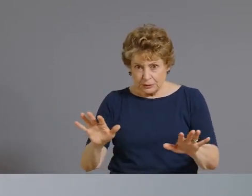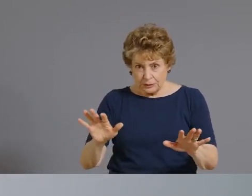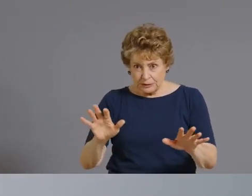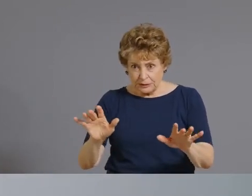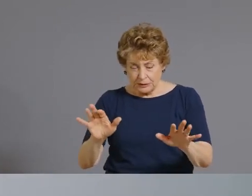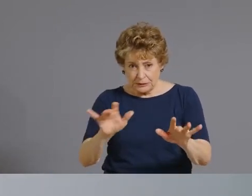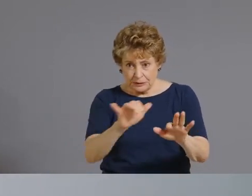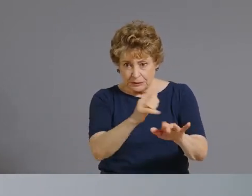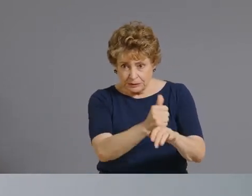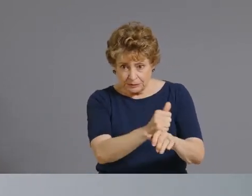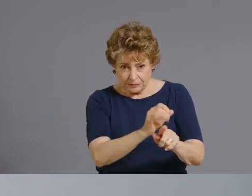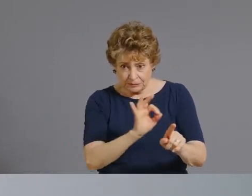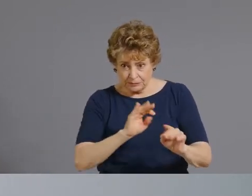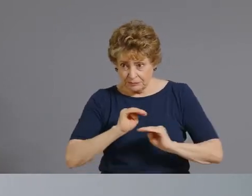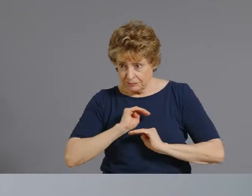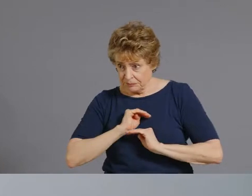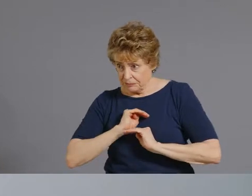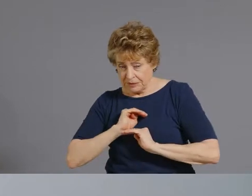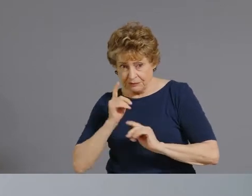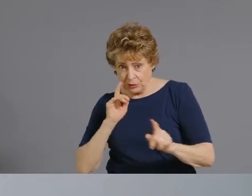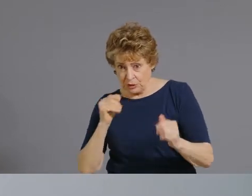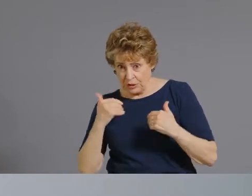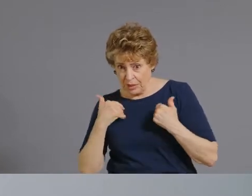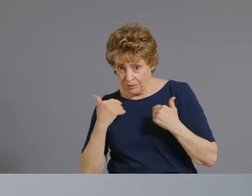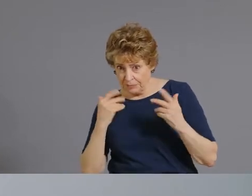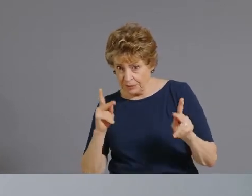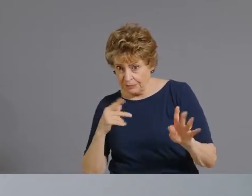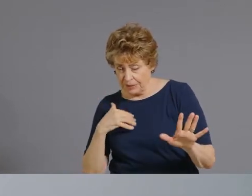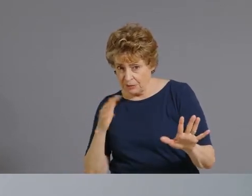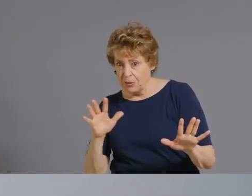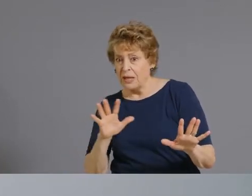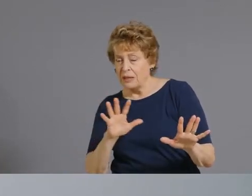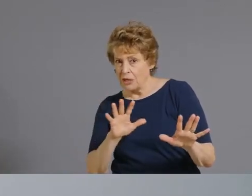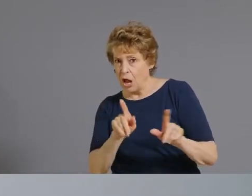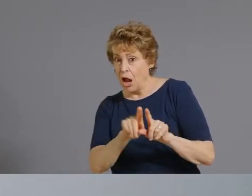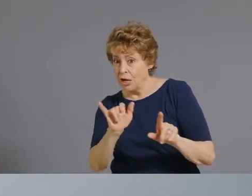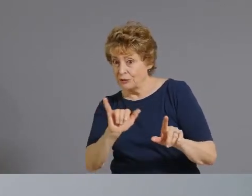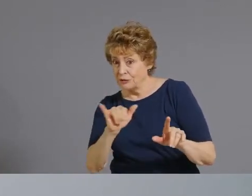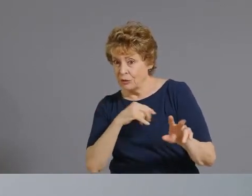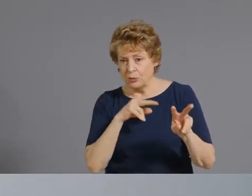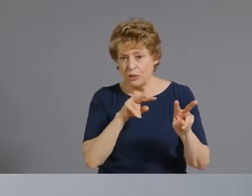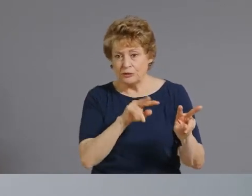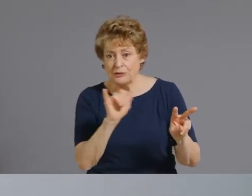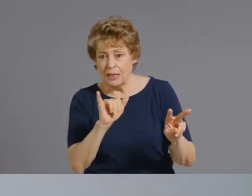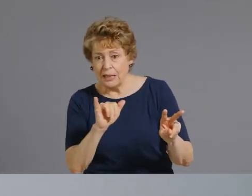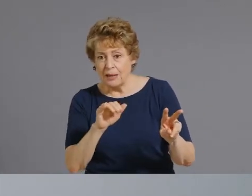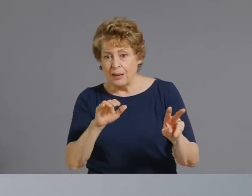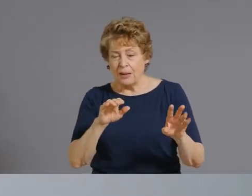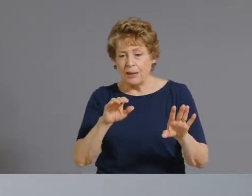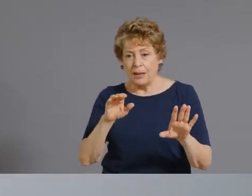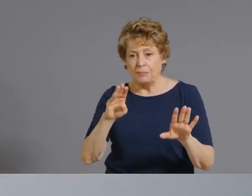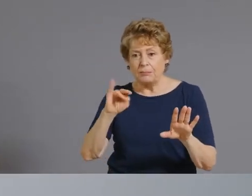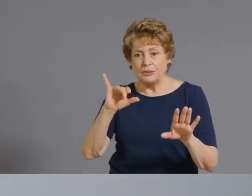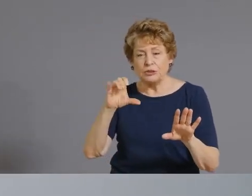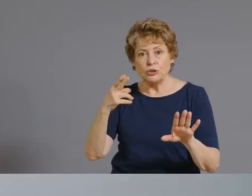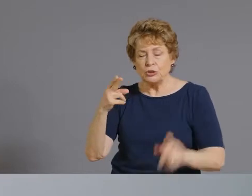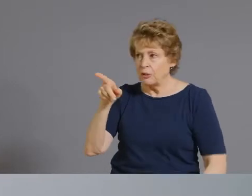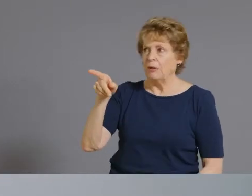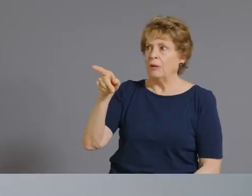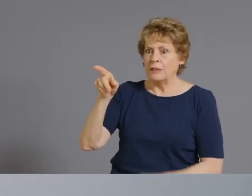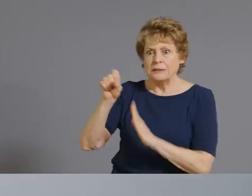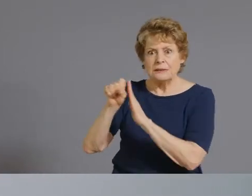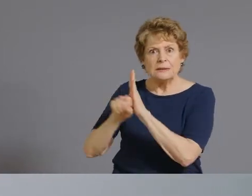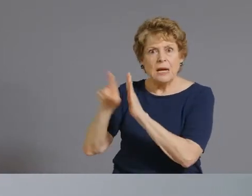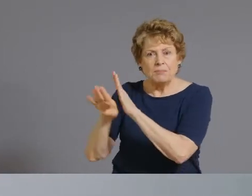demand but we've also been watching what's going on like you know michigan we wanted to make sure that there wasn't going to be a big surge in cases and that it wasn't going to